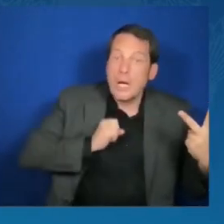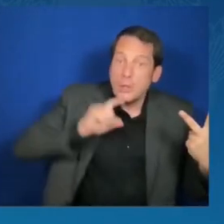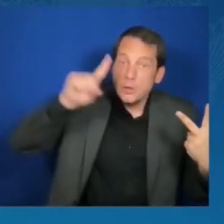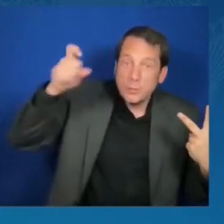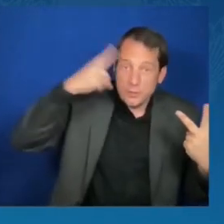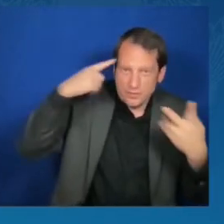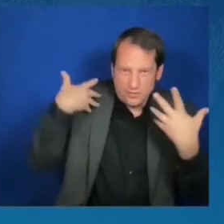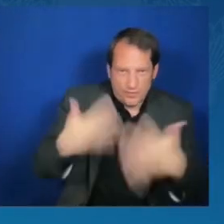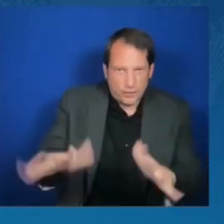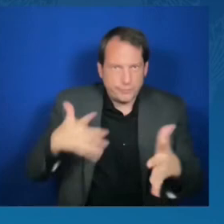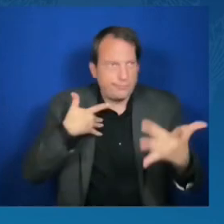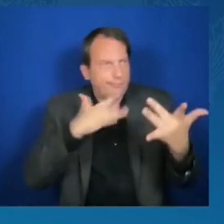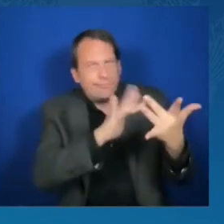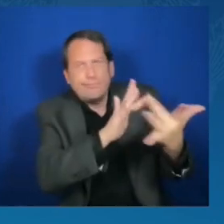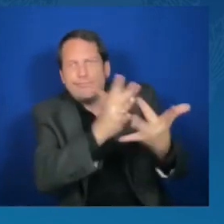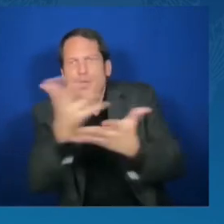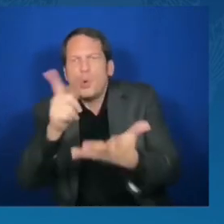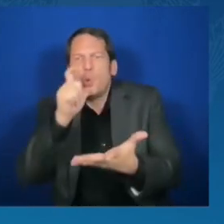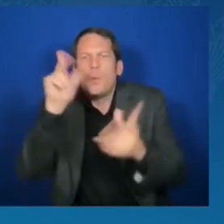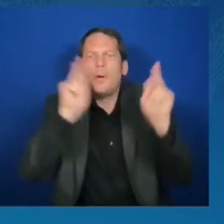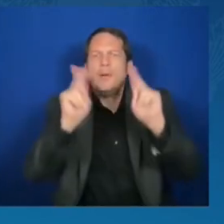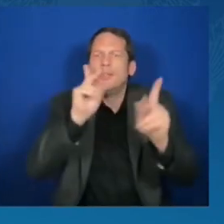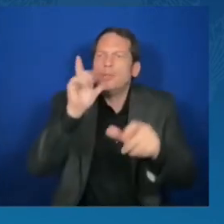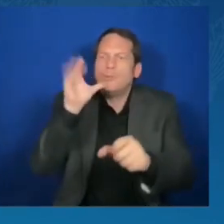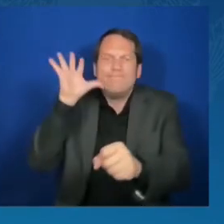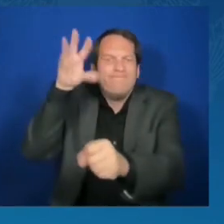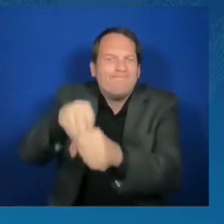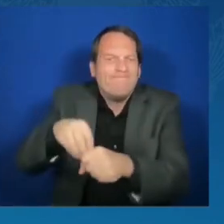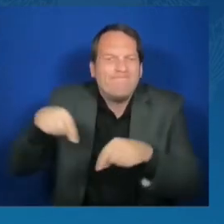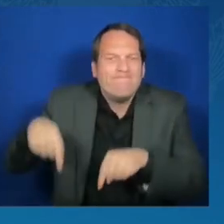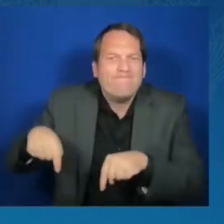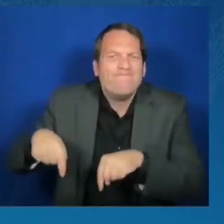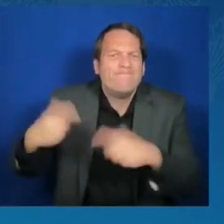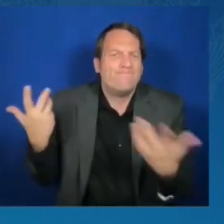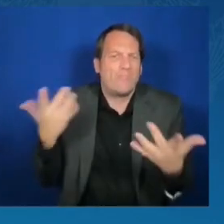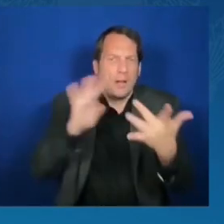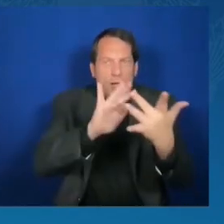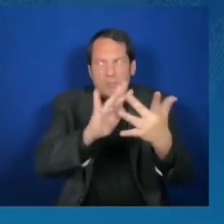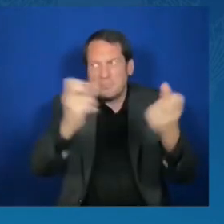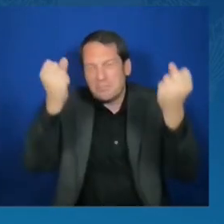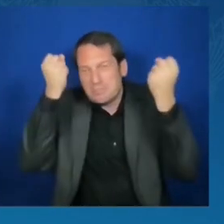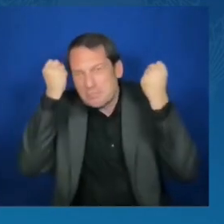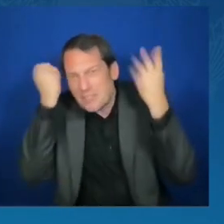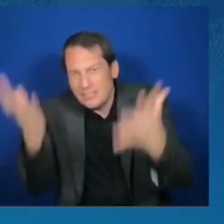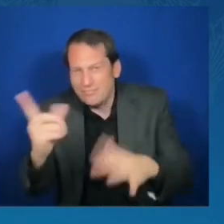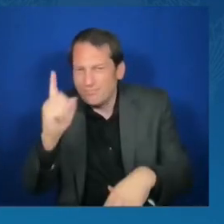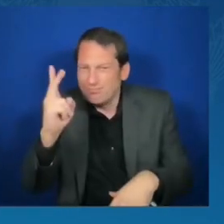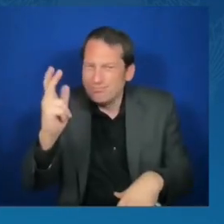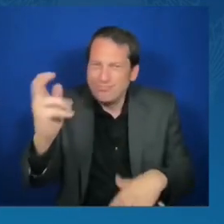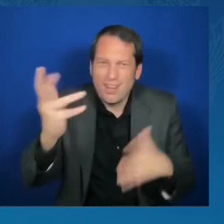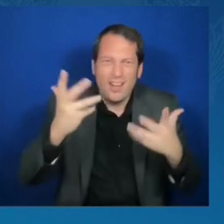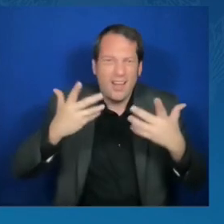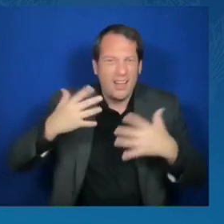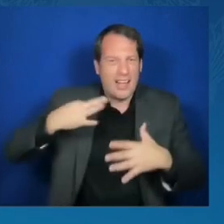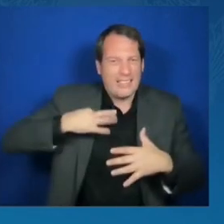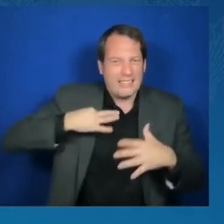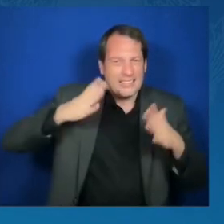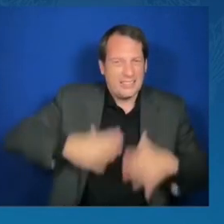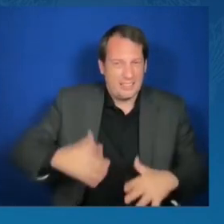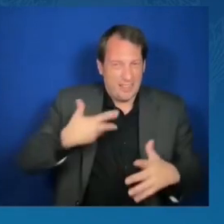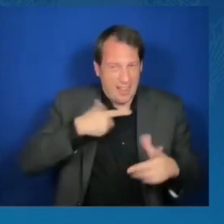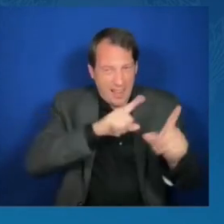you're quickly becoming known, to serve in this vital role. Now,